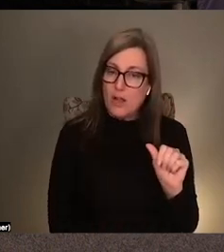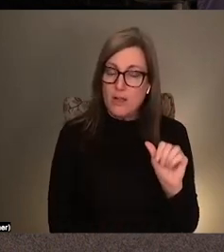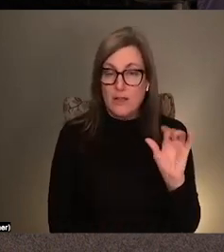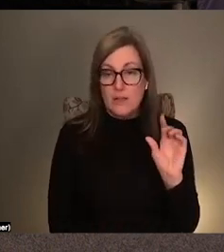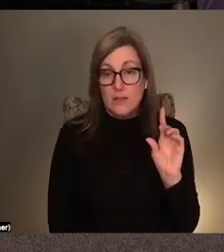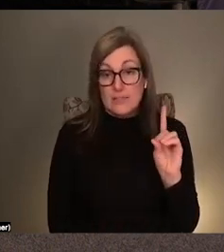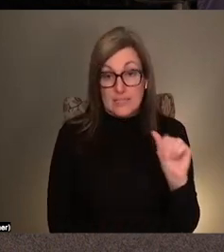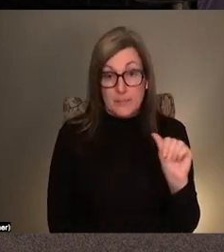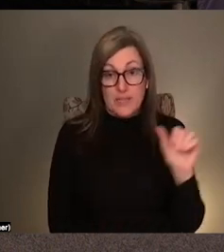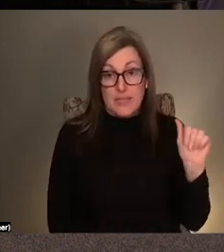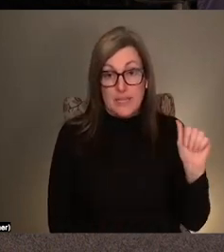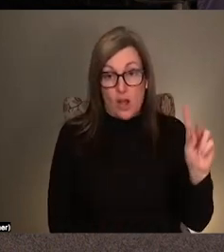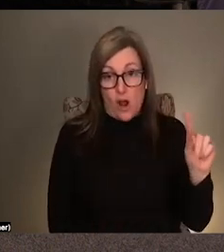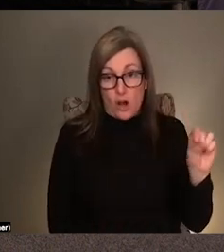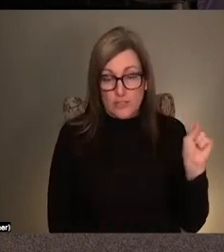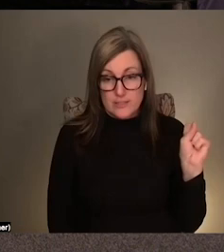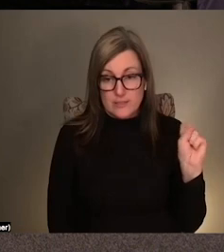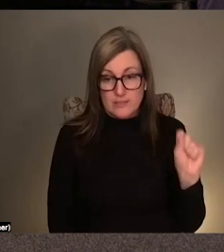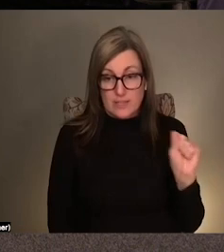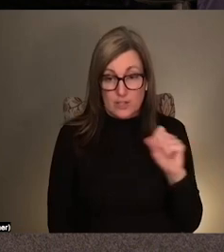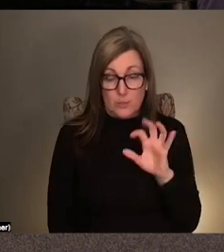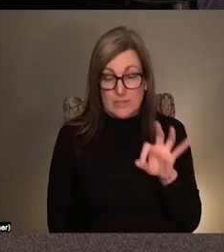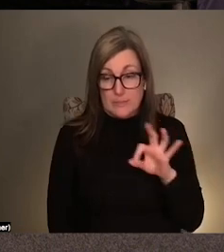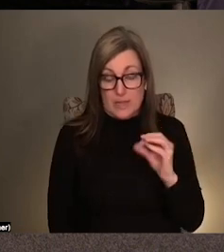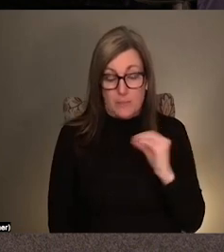genre field or however you refer to it.